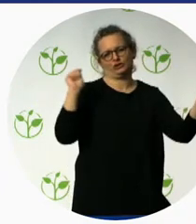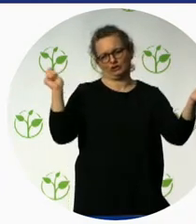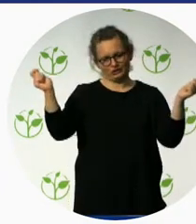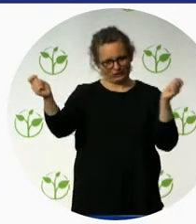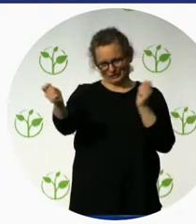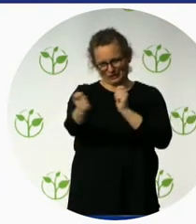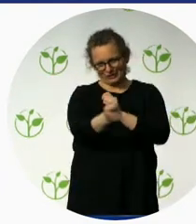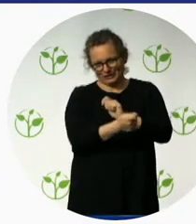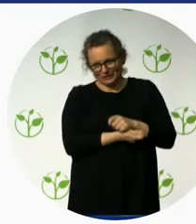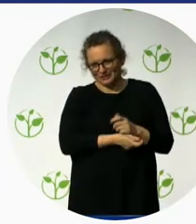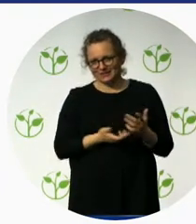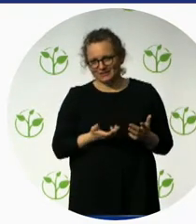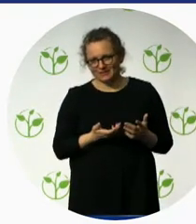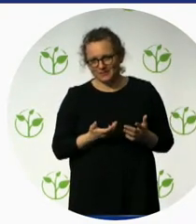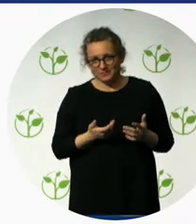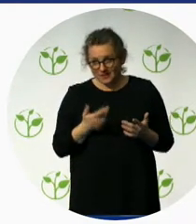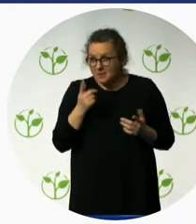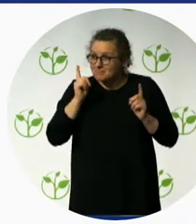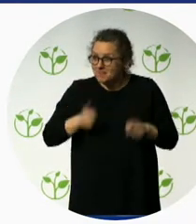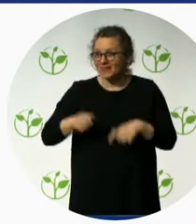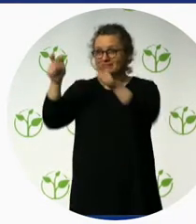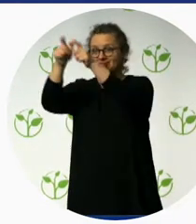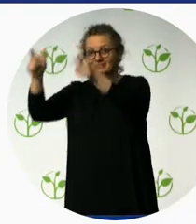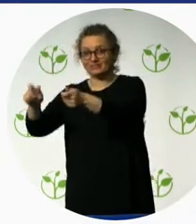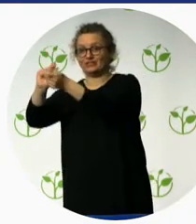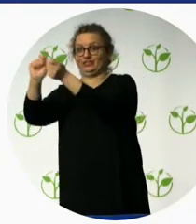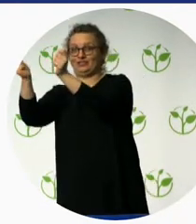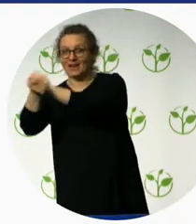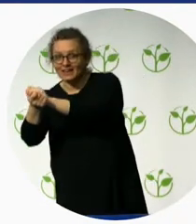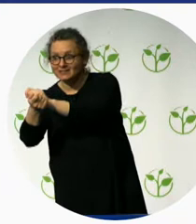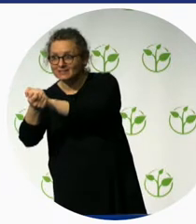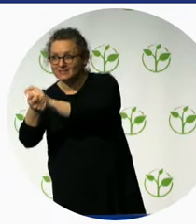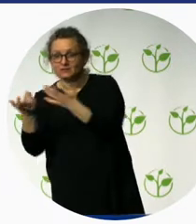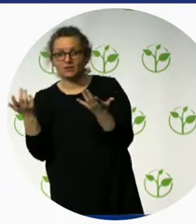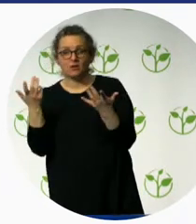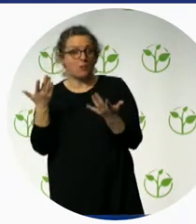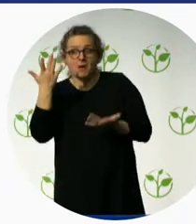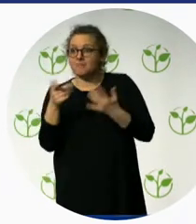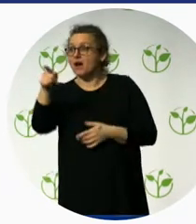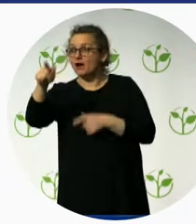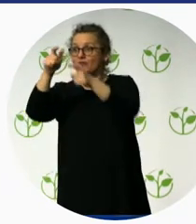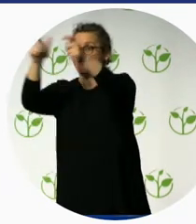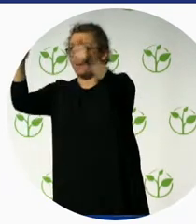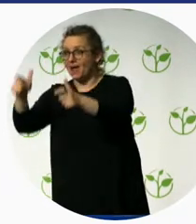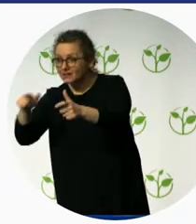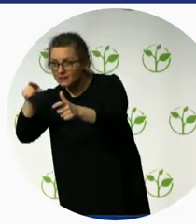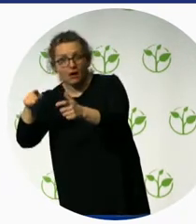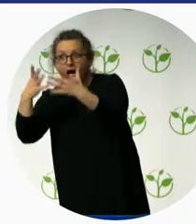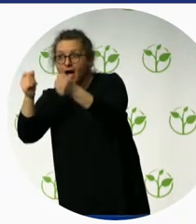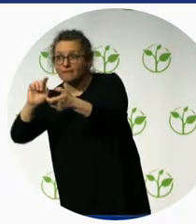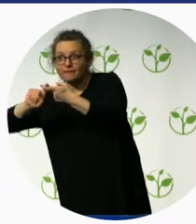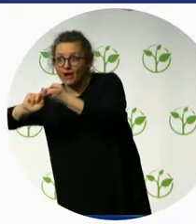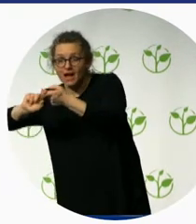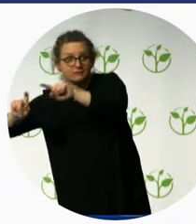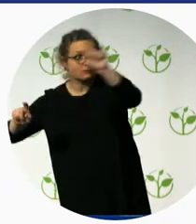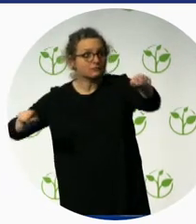So, that was one unique thing that we did not anticipate, but did happen. Then the hospitality ecosystem in India changed completely